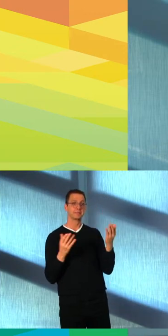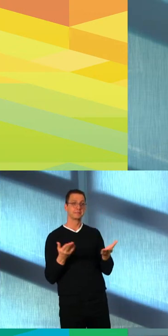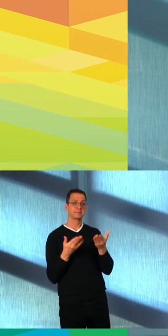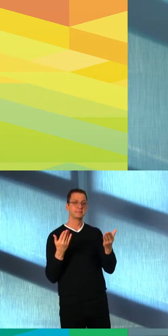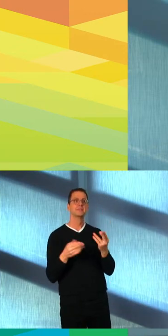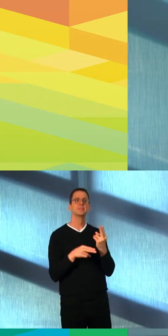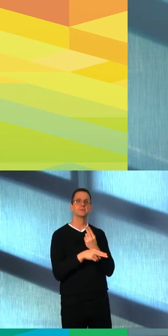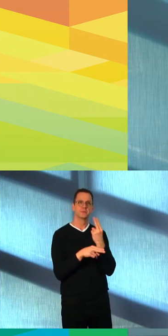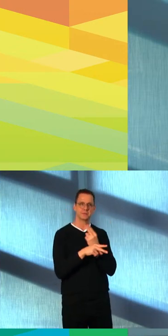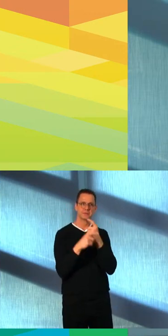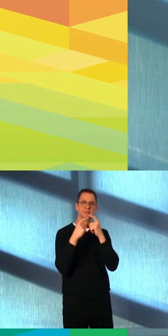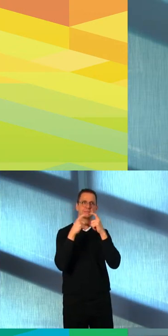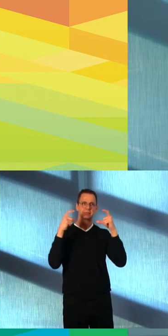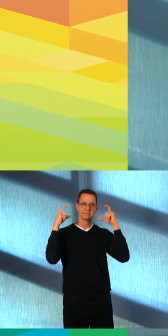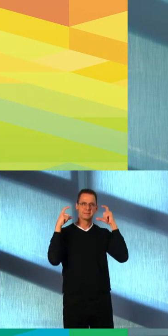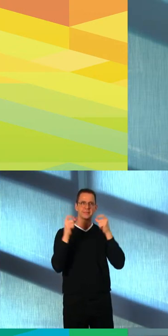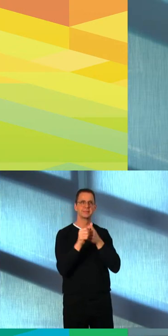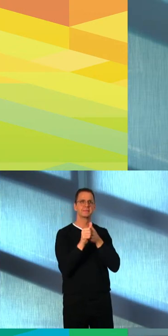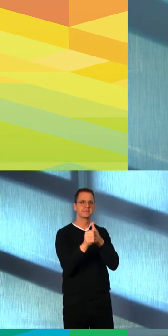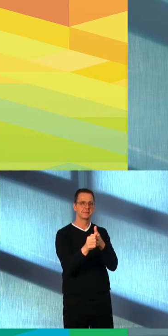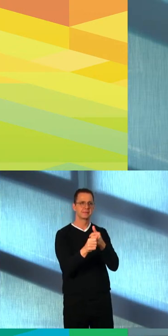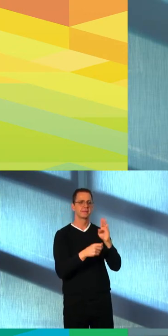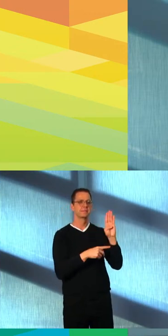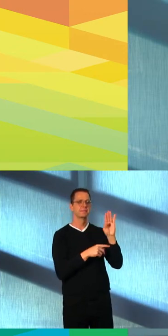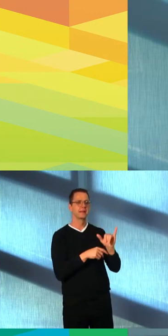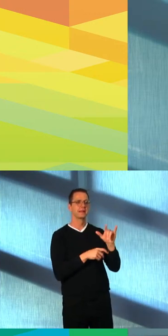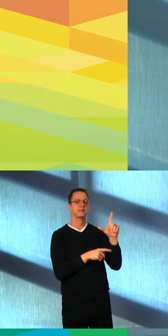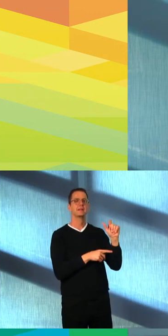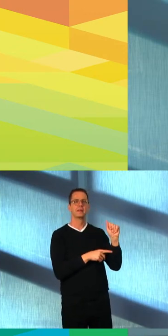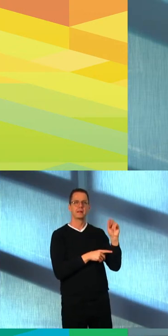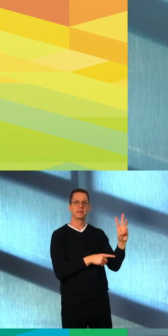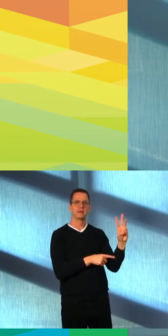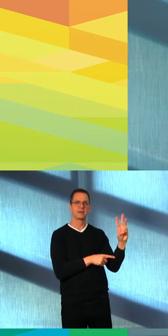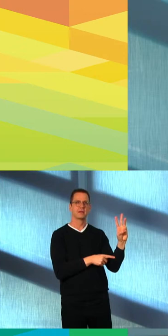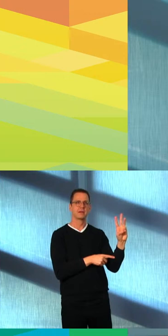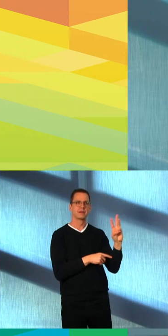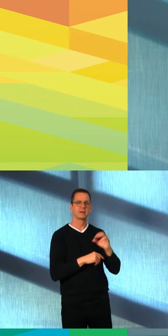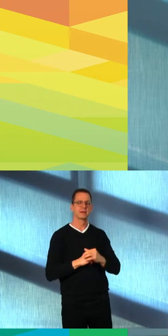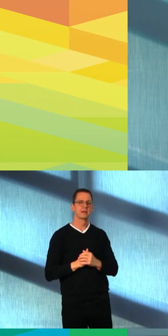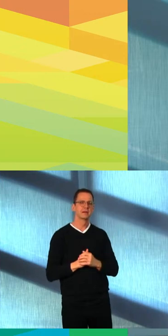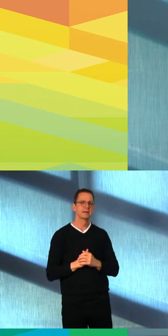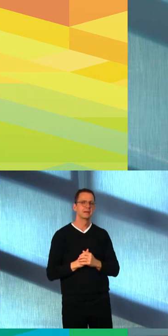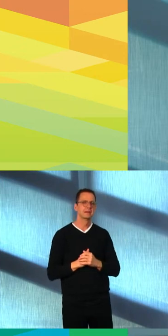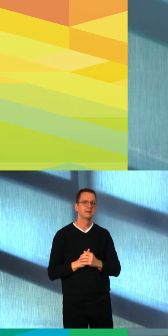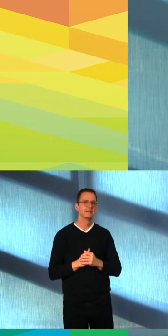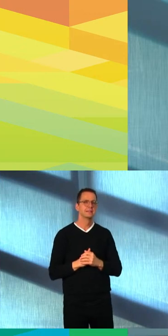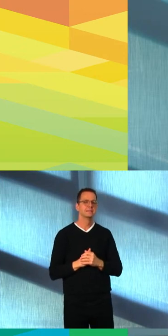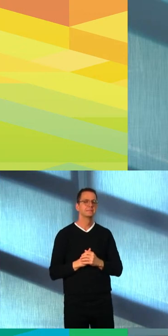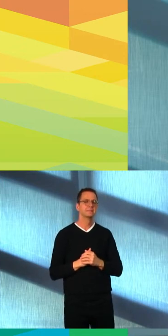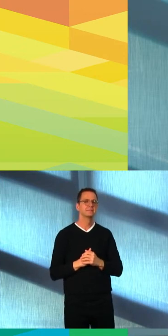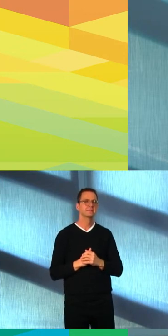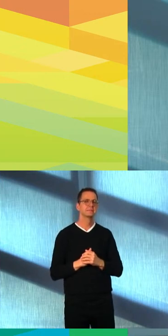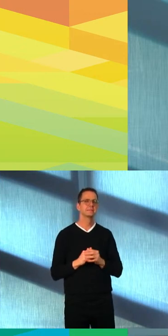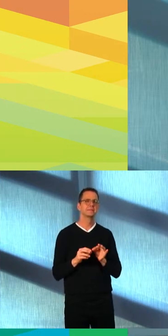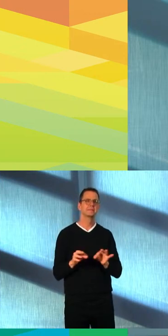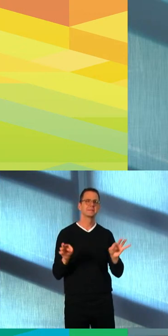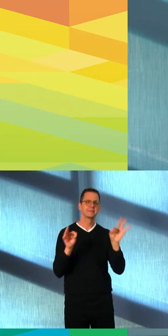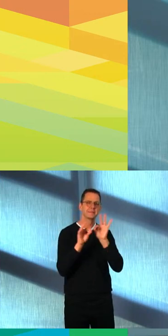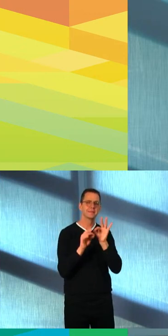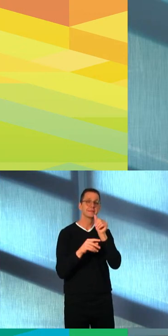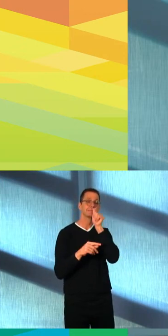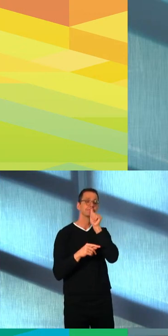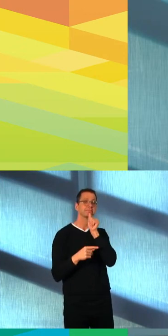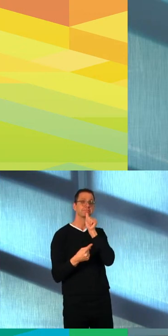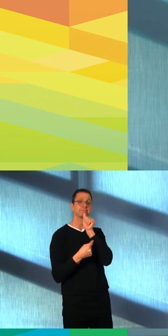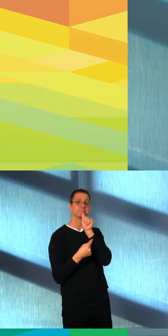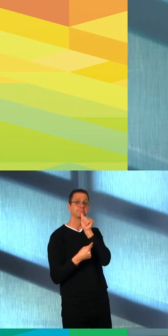cases is increasing, the supply of vaccine is uneven, and we still have ways to go before immunization levels are high